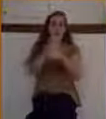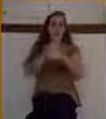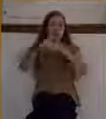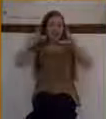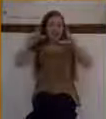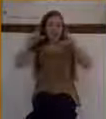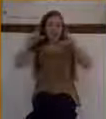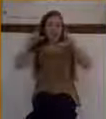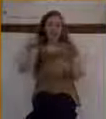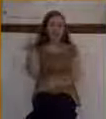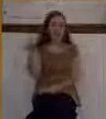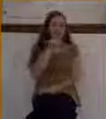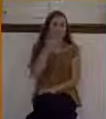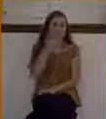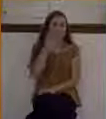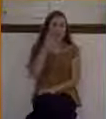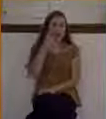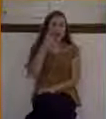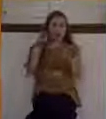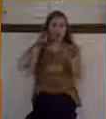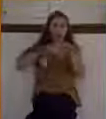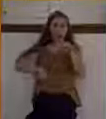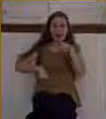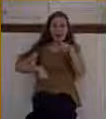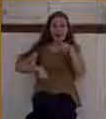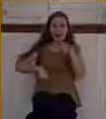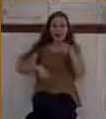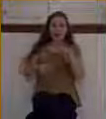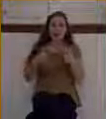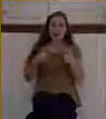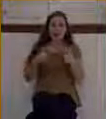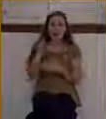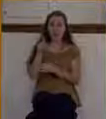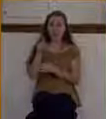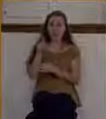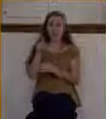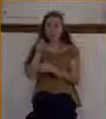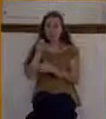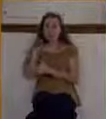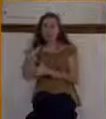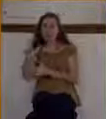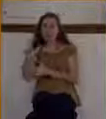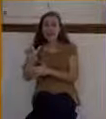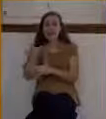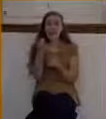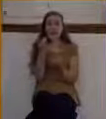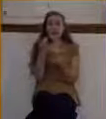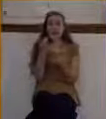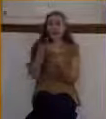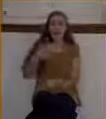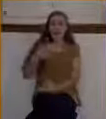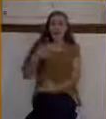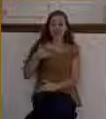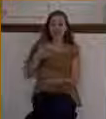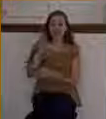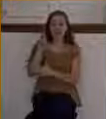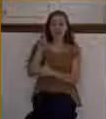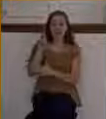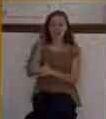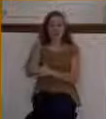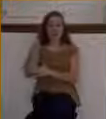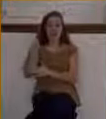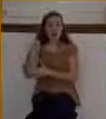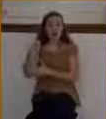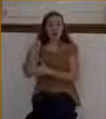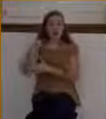The human eye possesses 130 million light-sensitive rods and cones that convert light into chemical impulses.